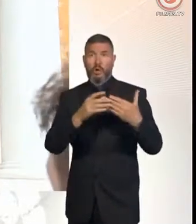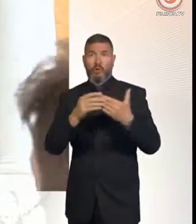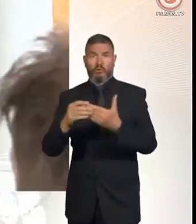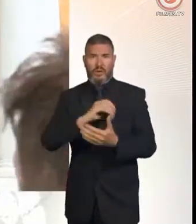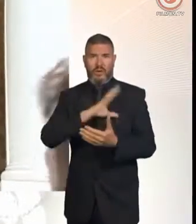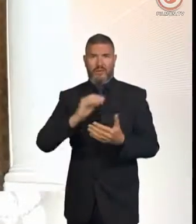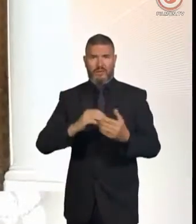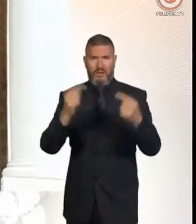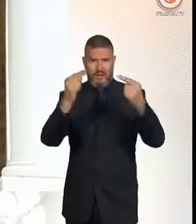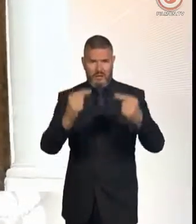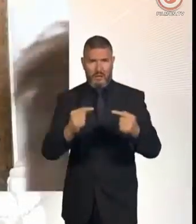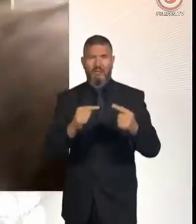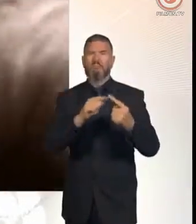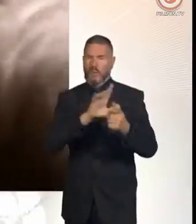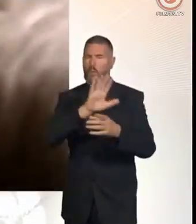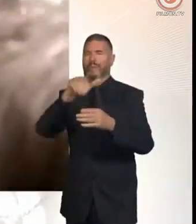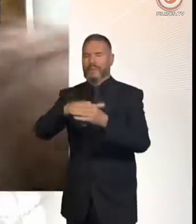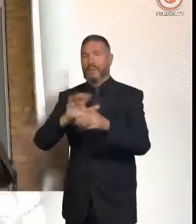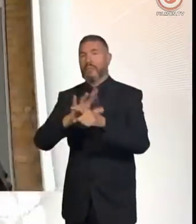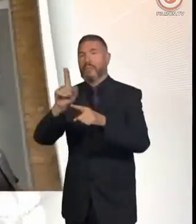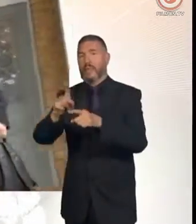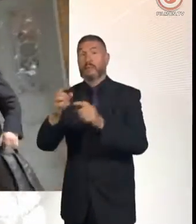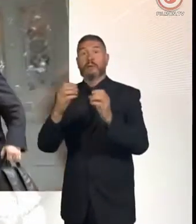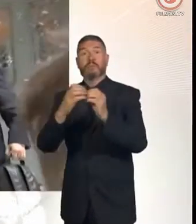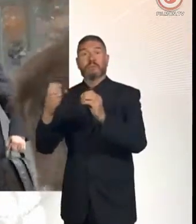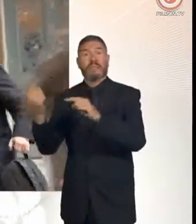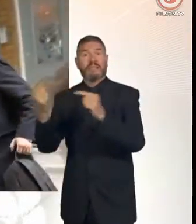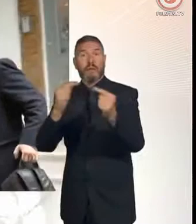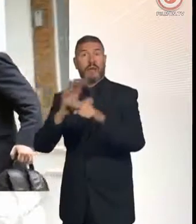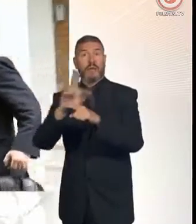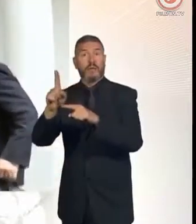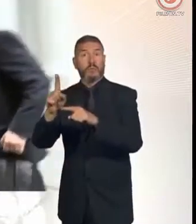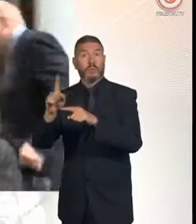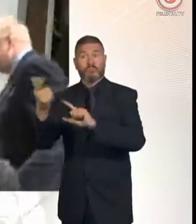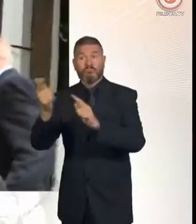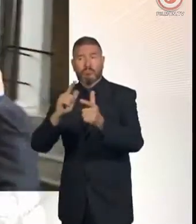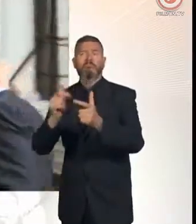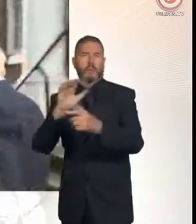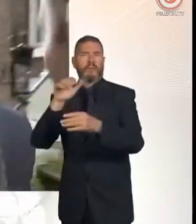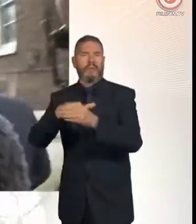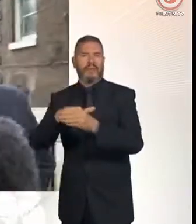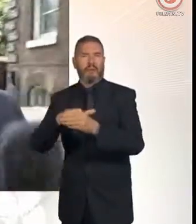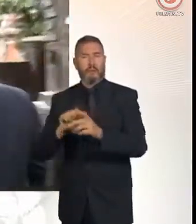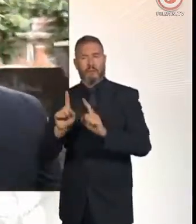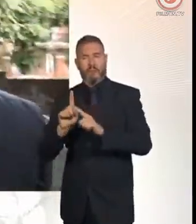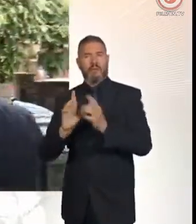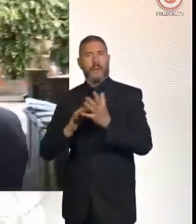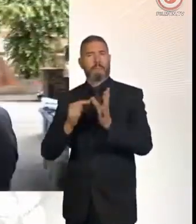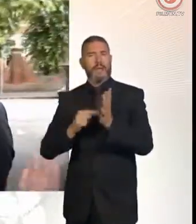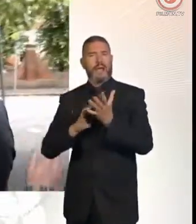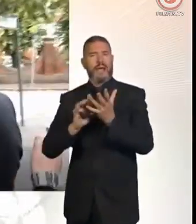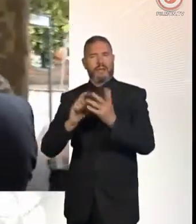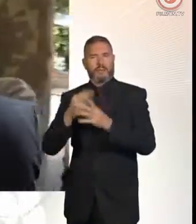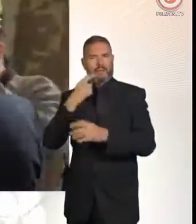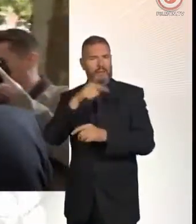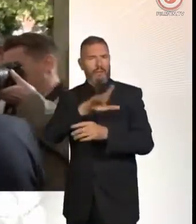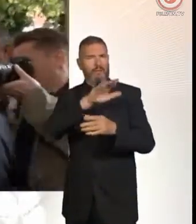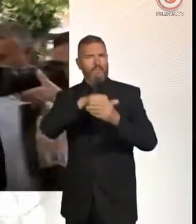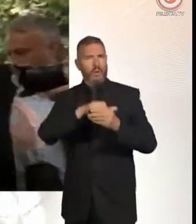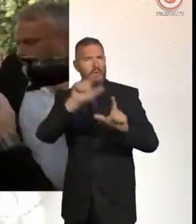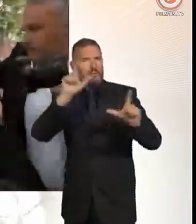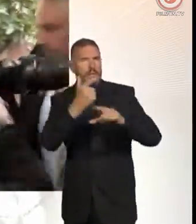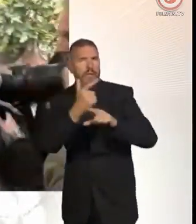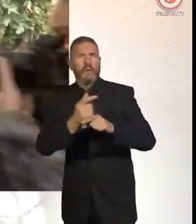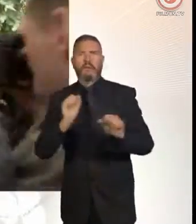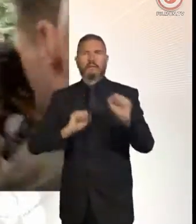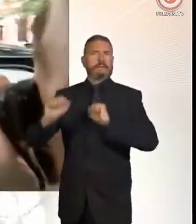Johnson, says he will take part in the BBC TV debate next week. The former Foreign Secretary had been accused by some of avoiding media